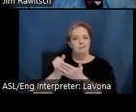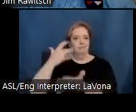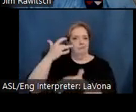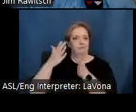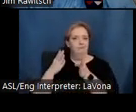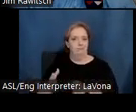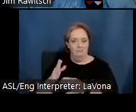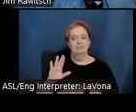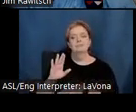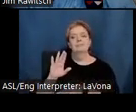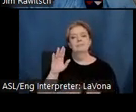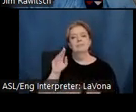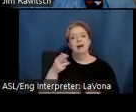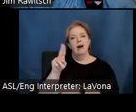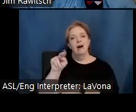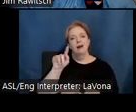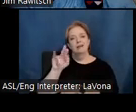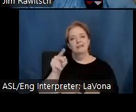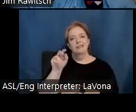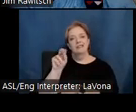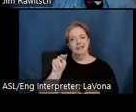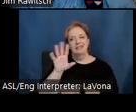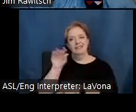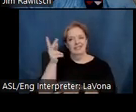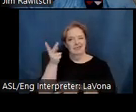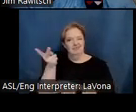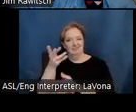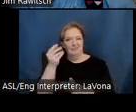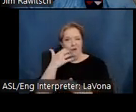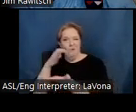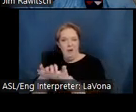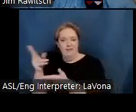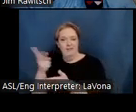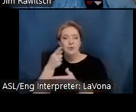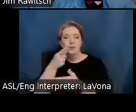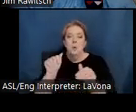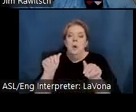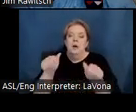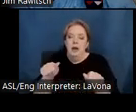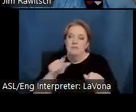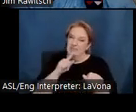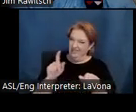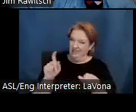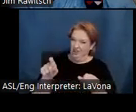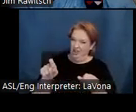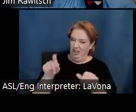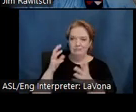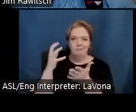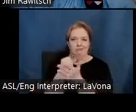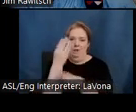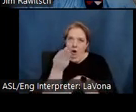former Bozar Manns, you could, and I would argue you should, spend an entire day here.